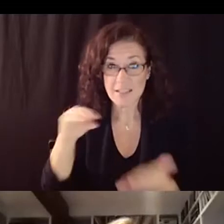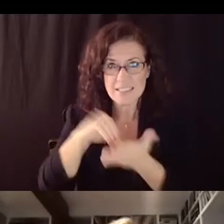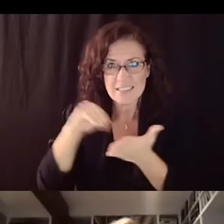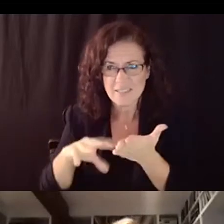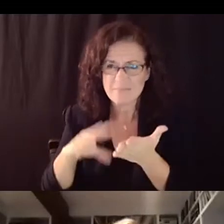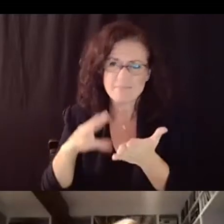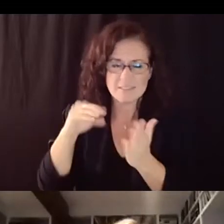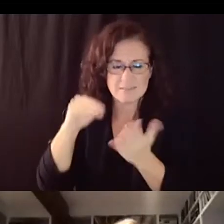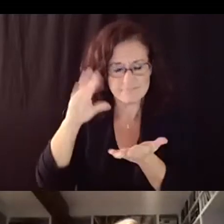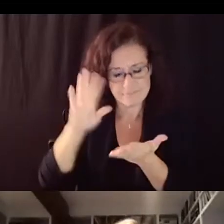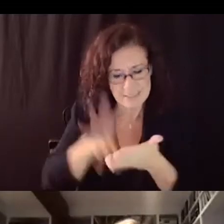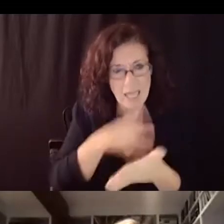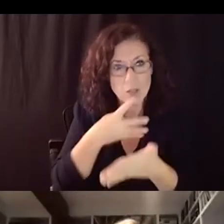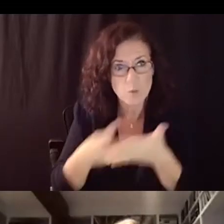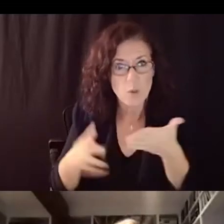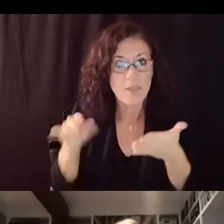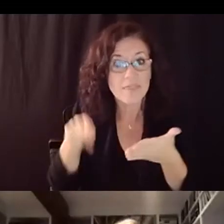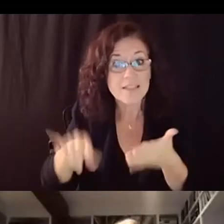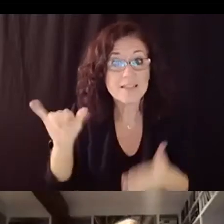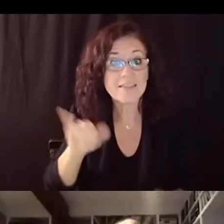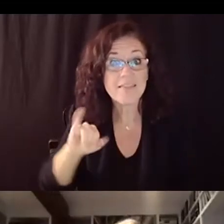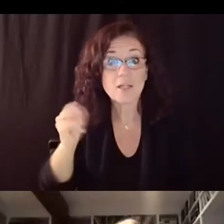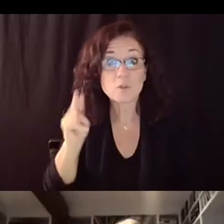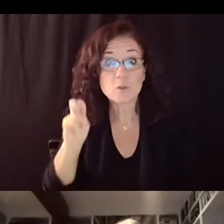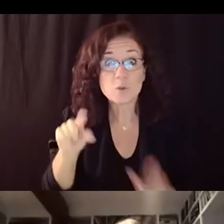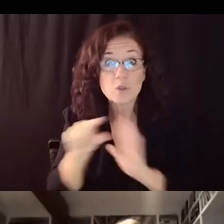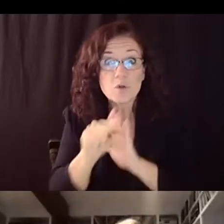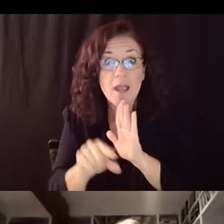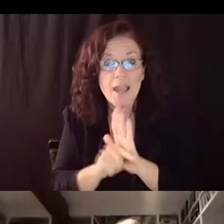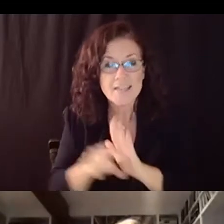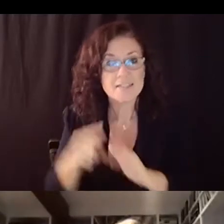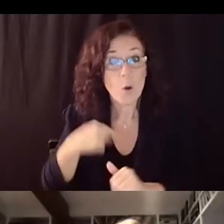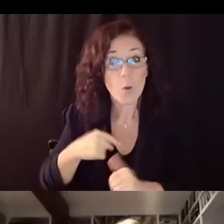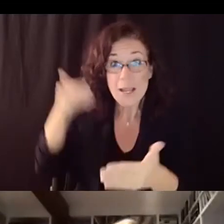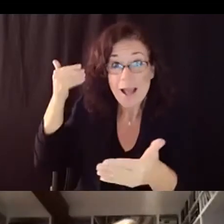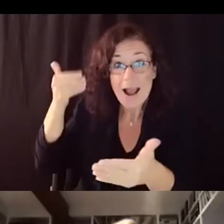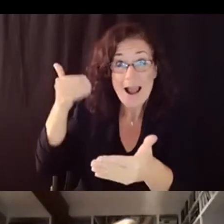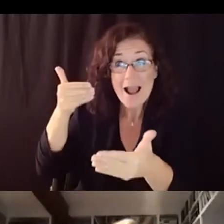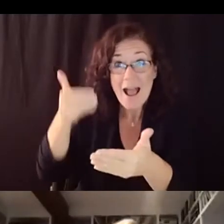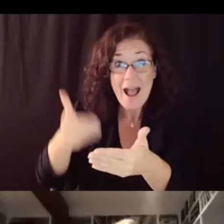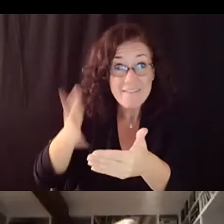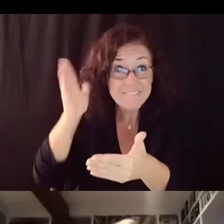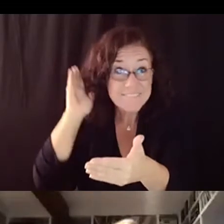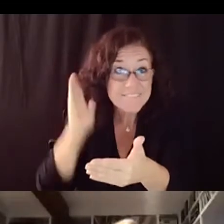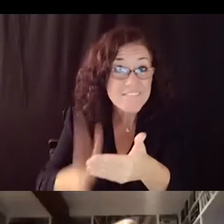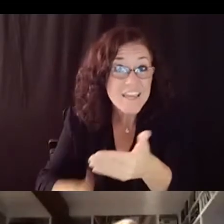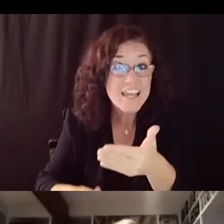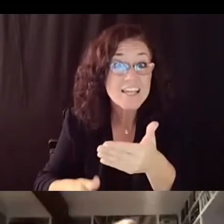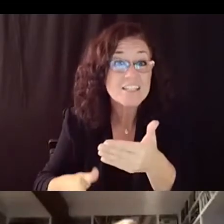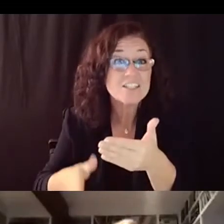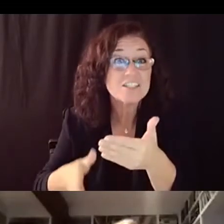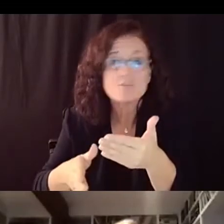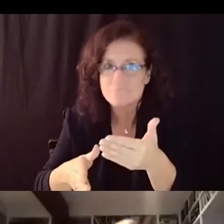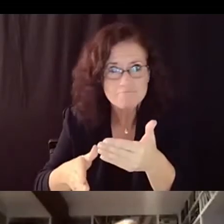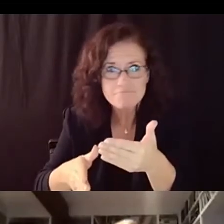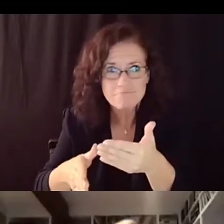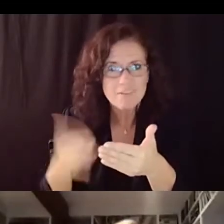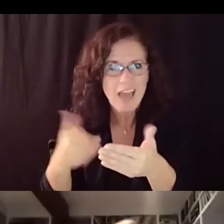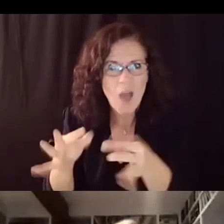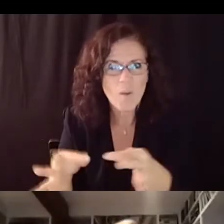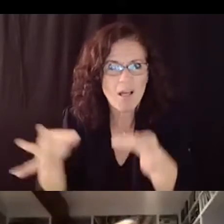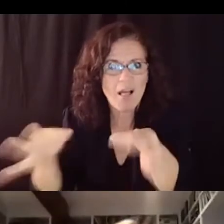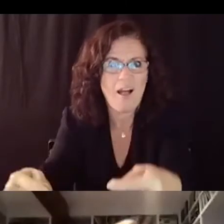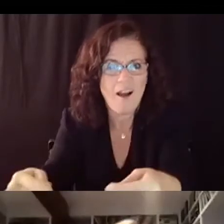the the finish line is there and 10 feet before the finish line we're moving we're moving the finish line and that affects